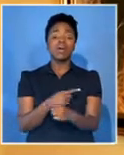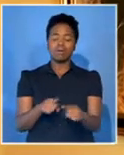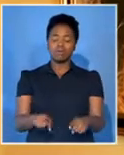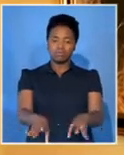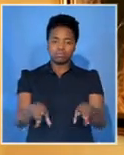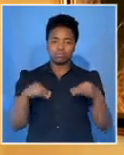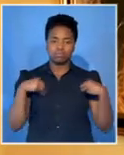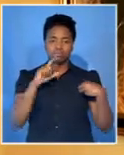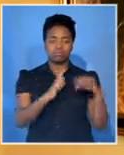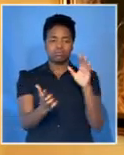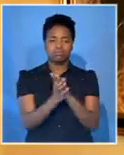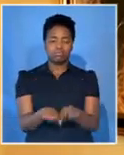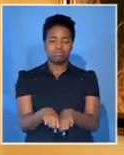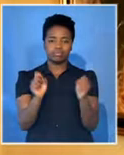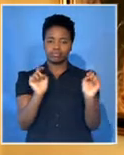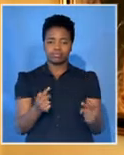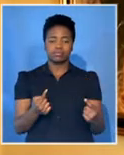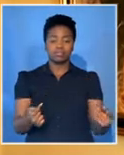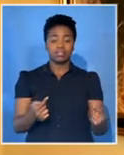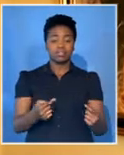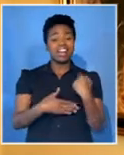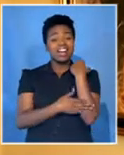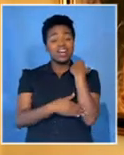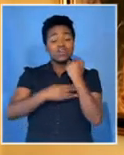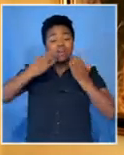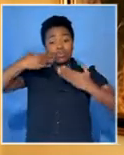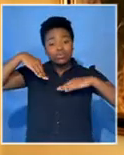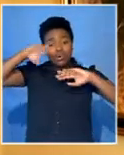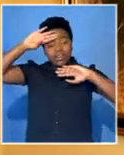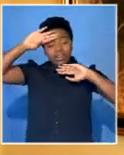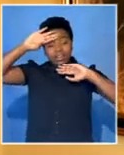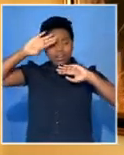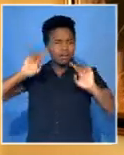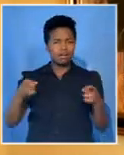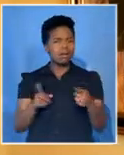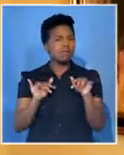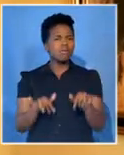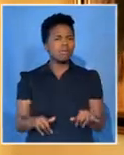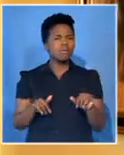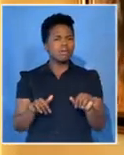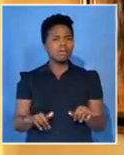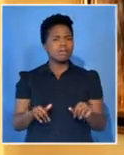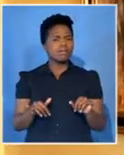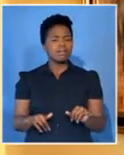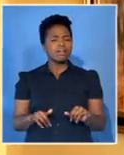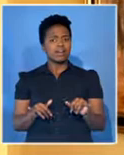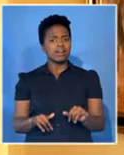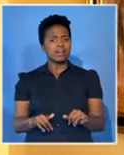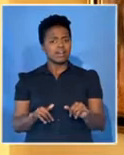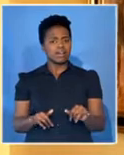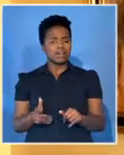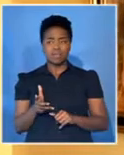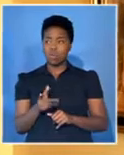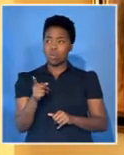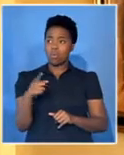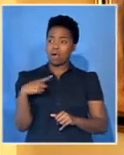the time is now. But let me tell you something, Botswana is not going to wait with its hand out, waiting for somebody